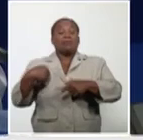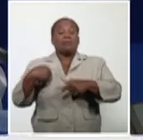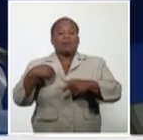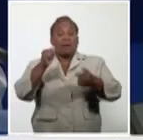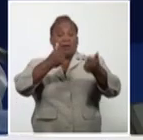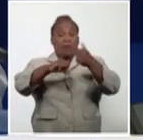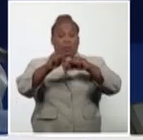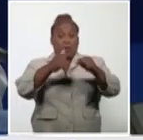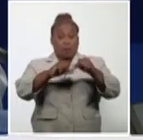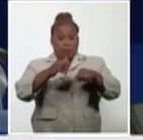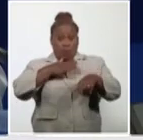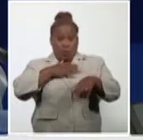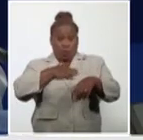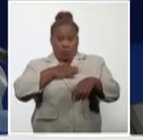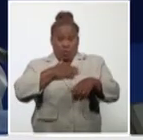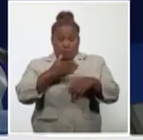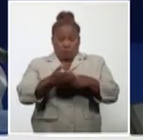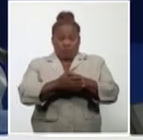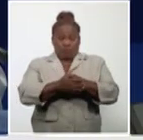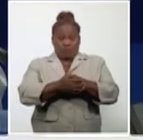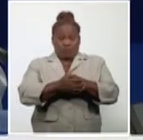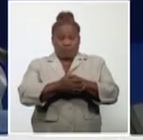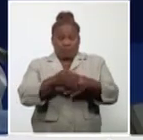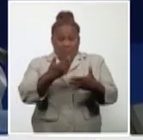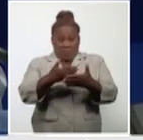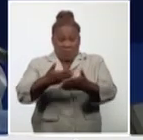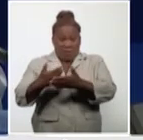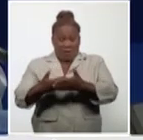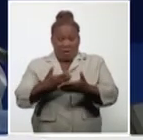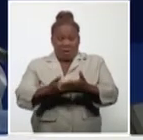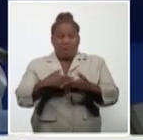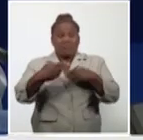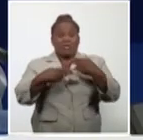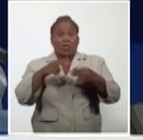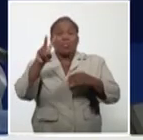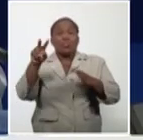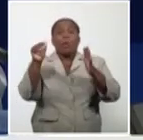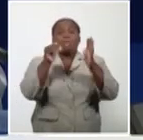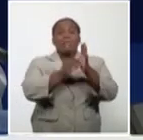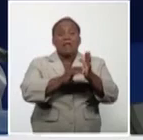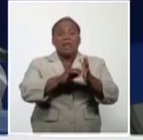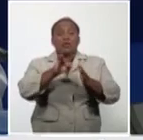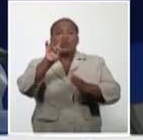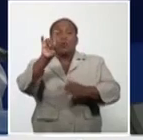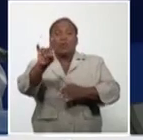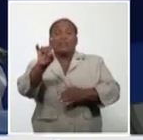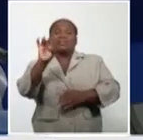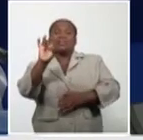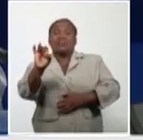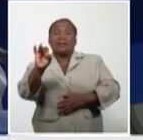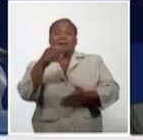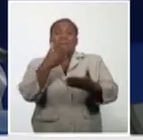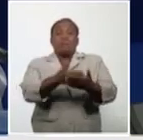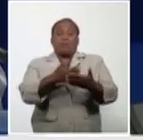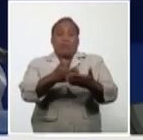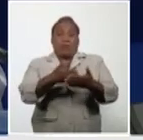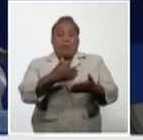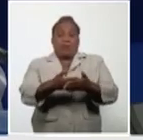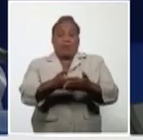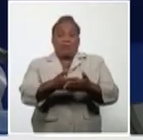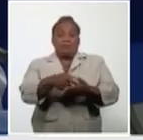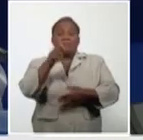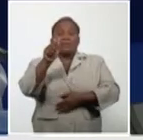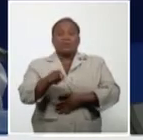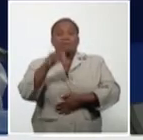Yesterday, our laboratories studied 2,097 samples to